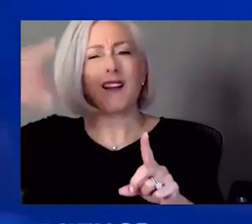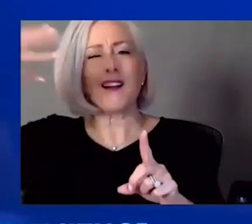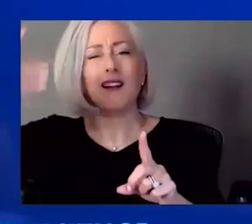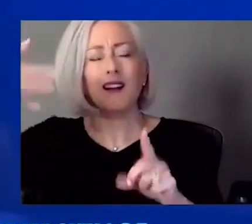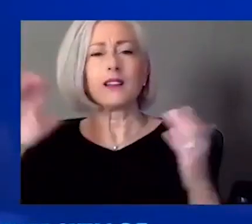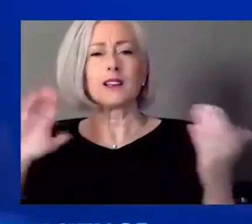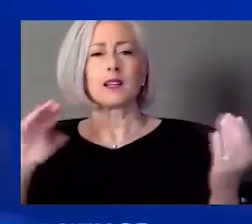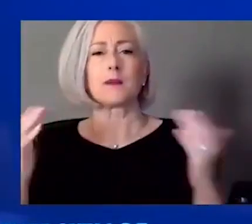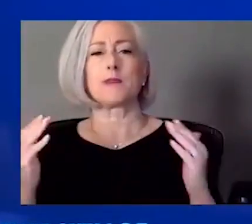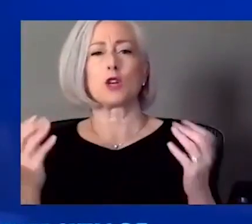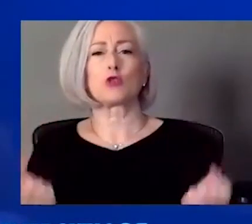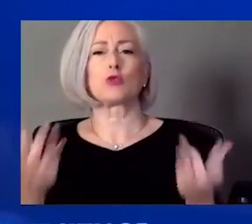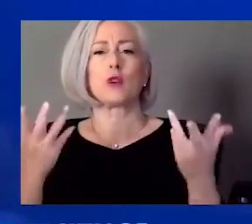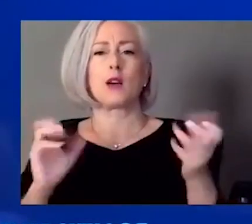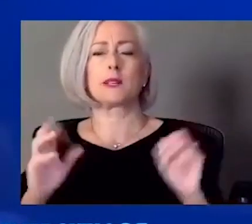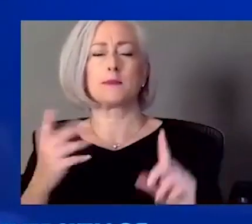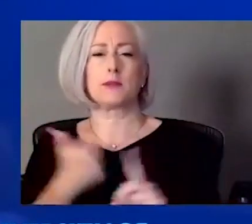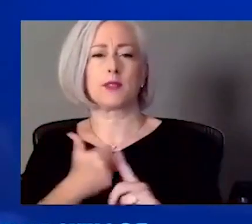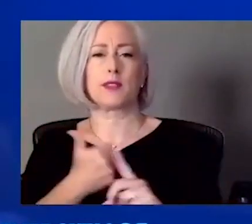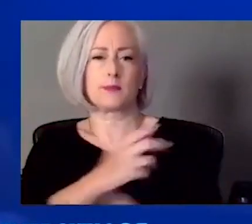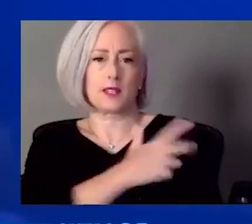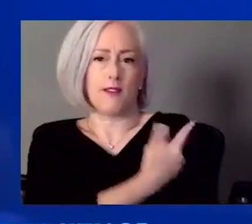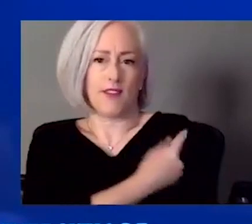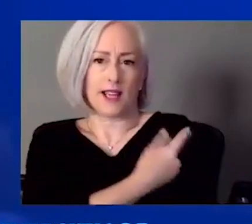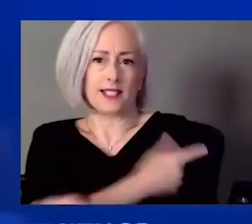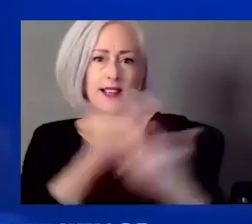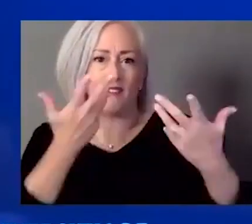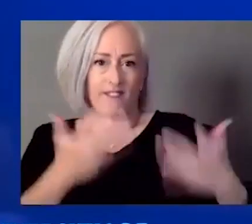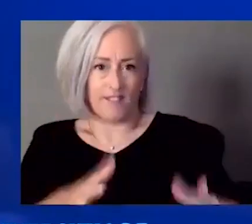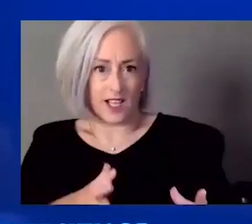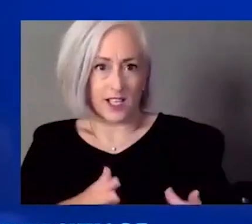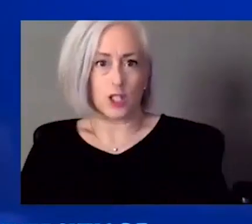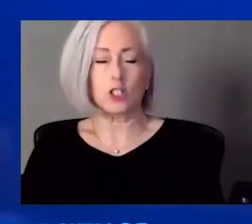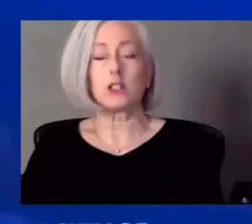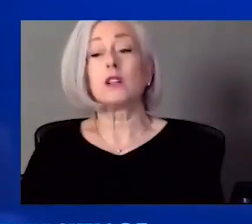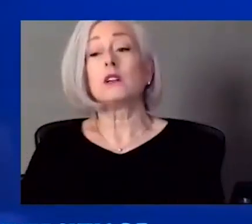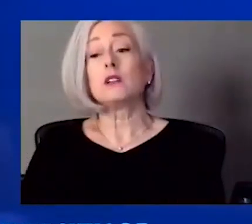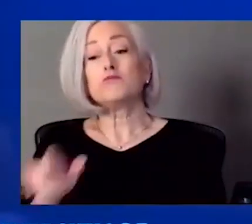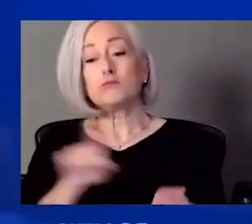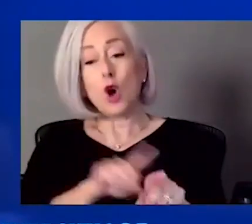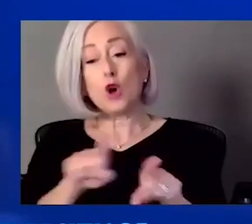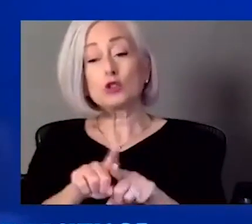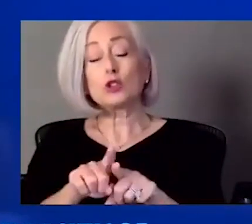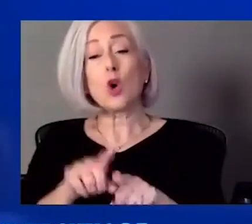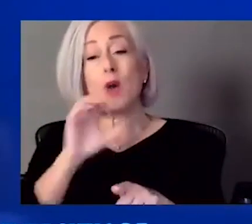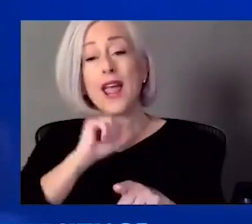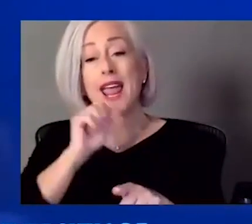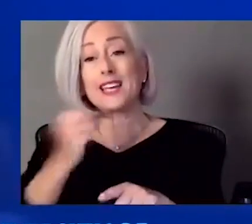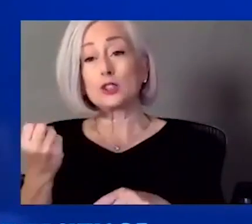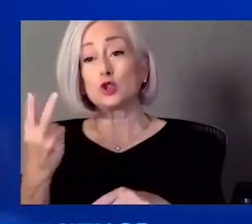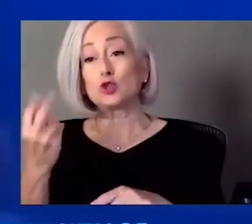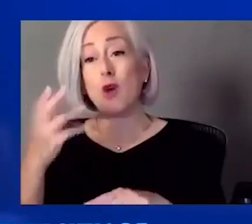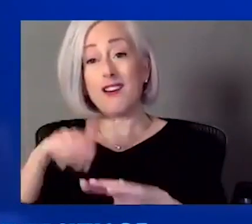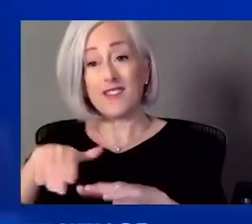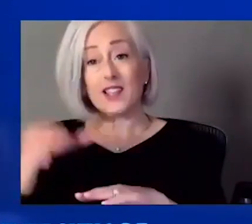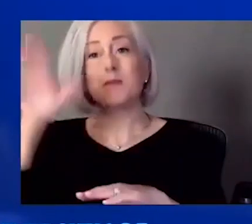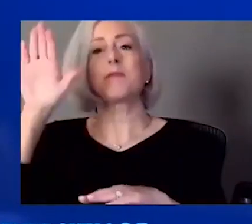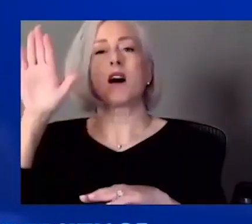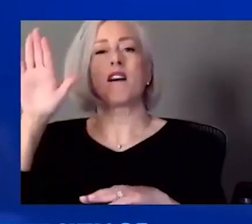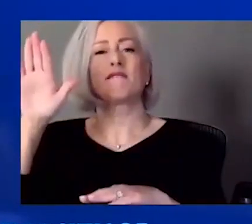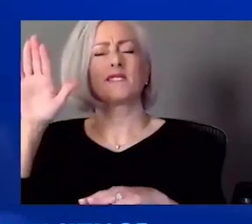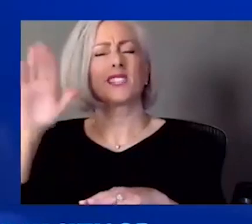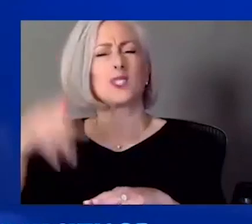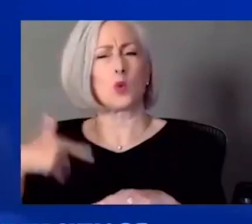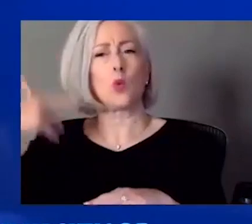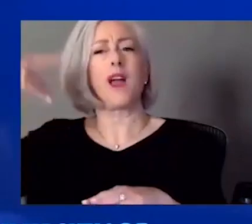been vaccinated, when you consider the number of 12 and above that have been vaccinated, even in that adolescent, um, the issues at